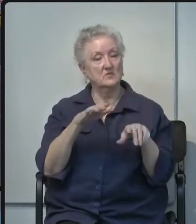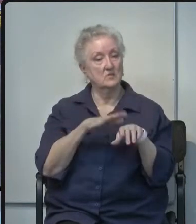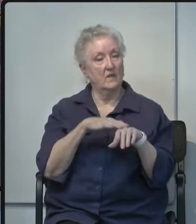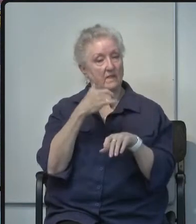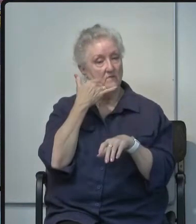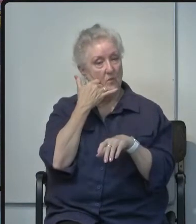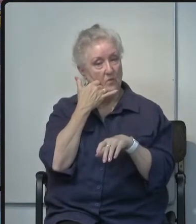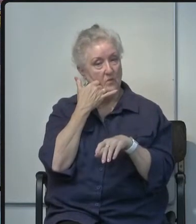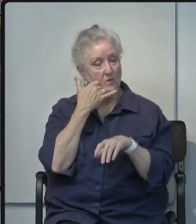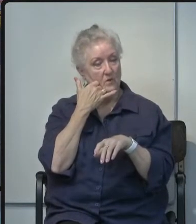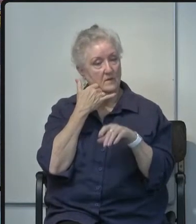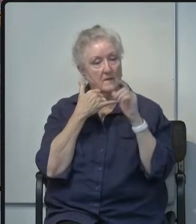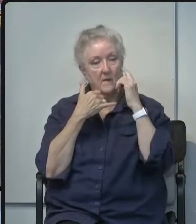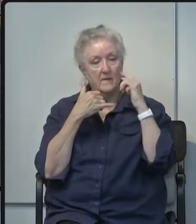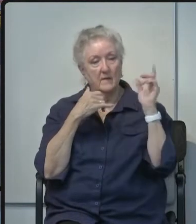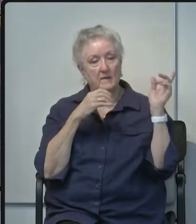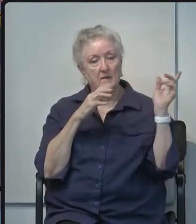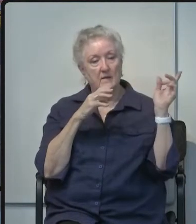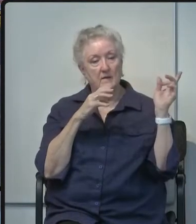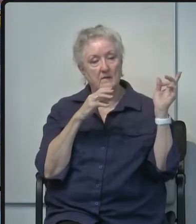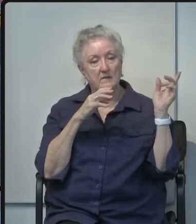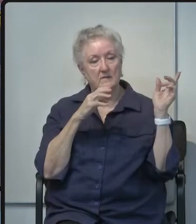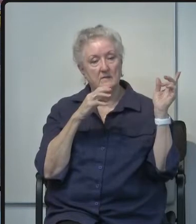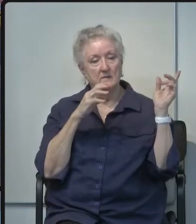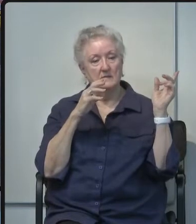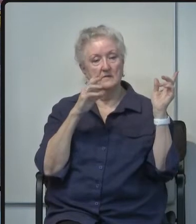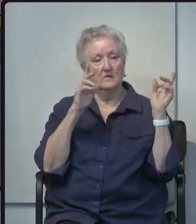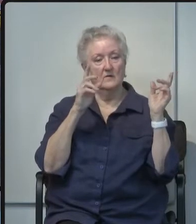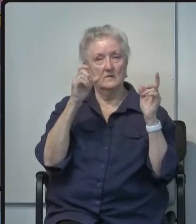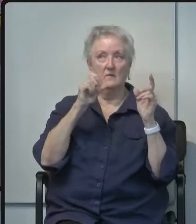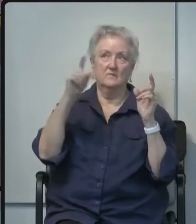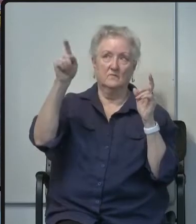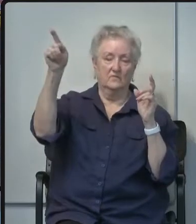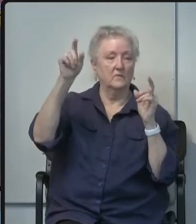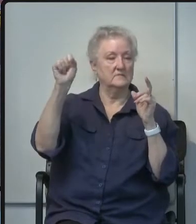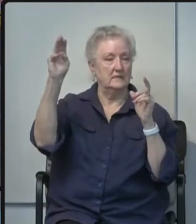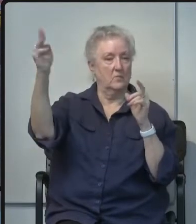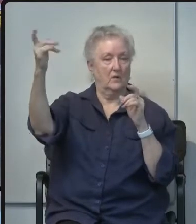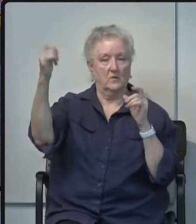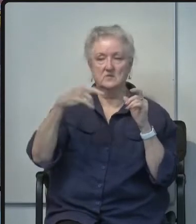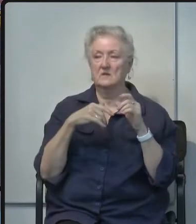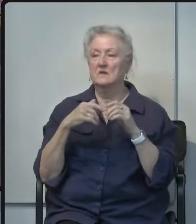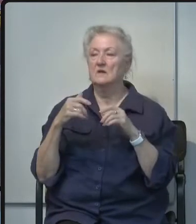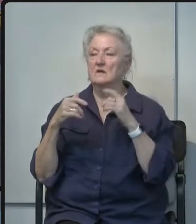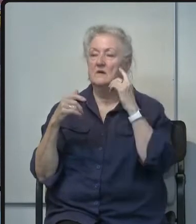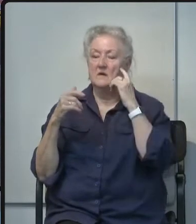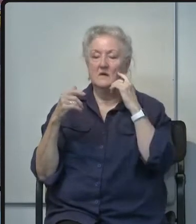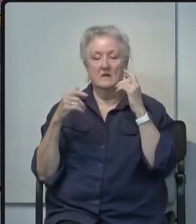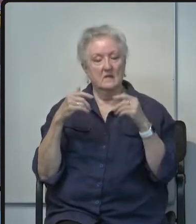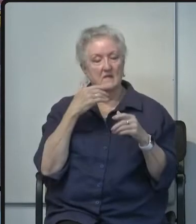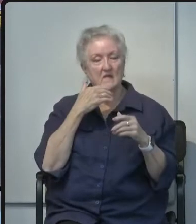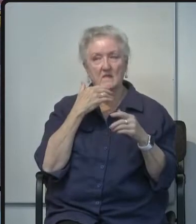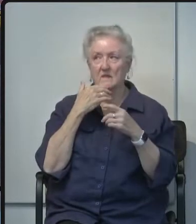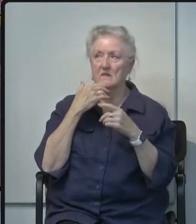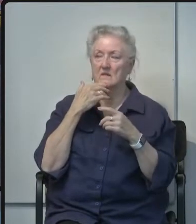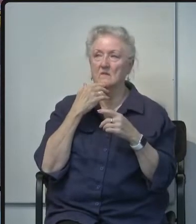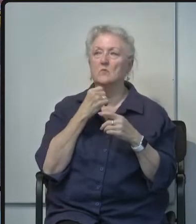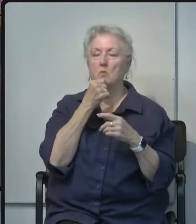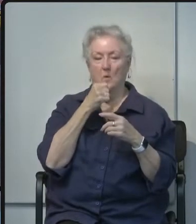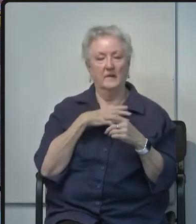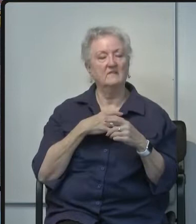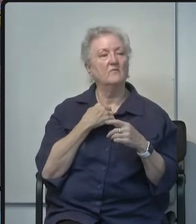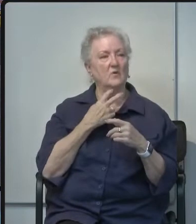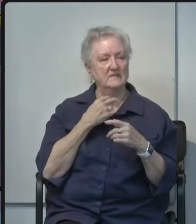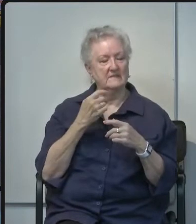telephone line malia martin with the santa maria sun please go ahead thank you um i have a few questions first i'm